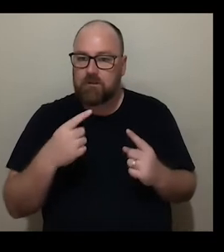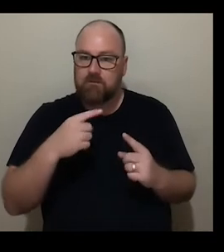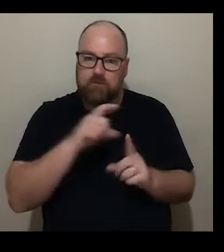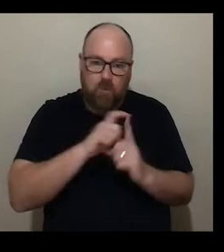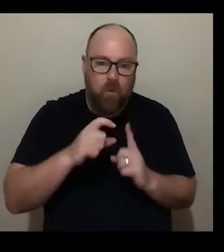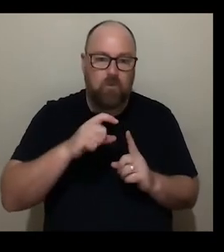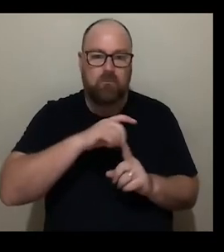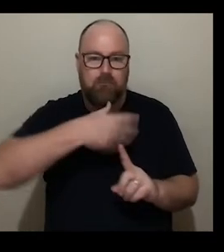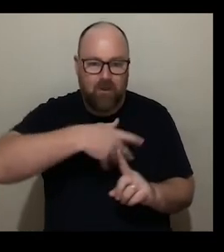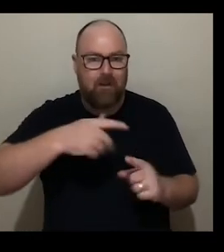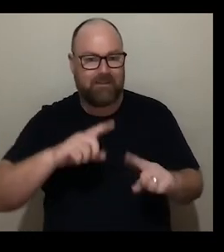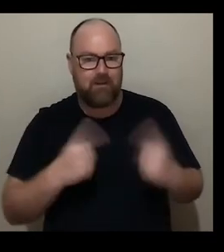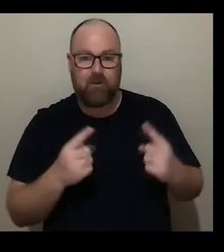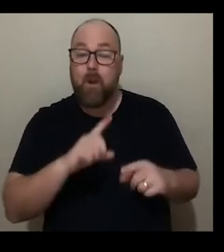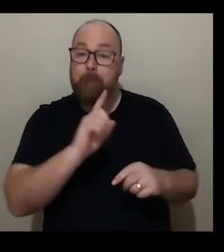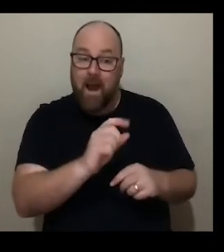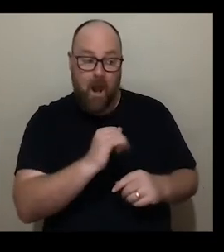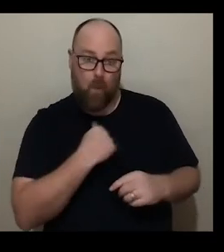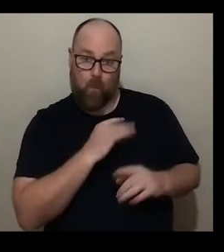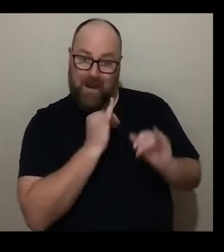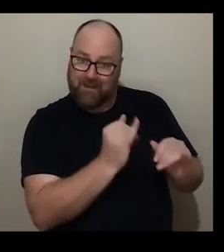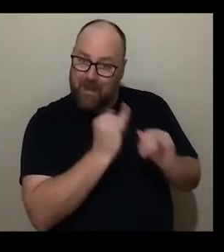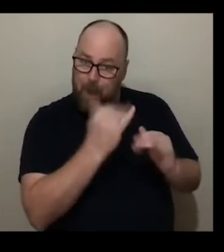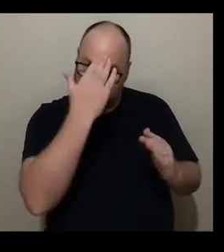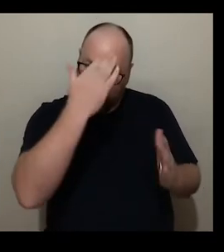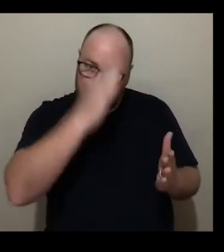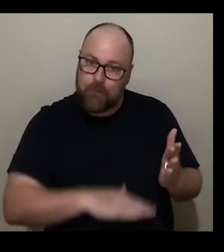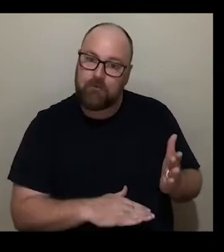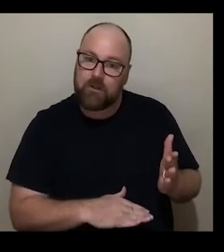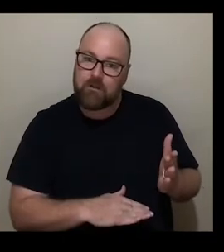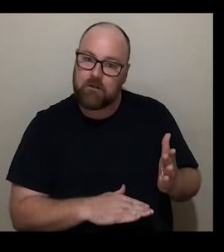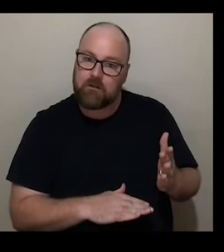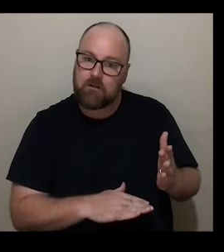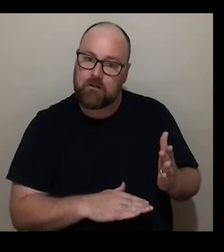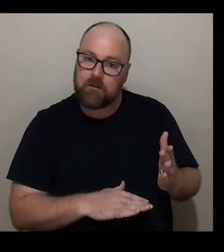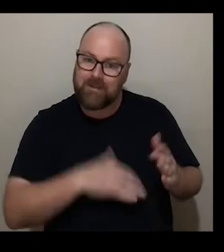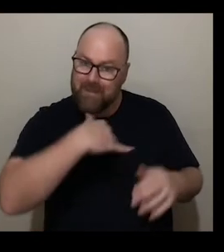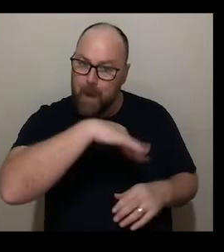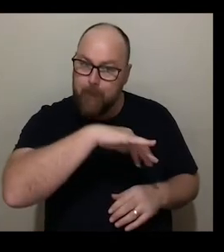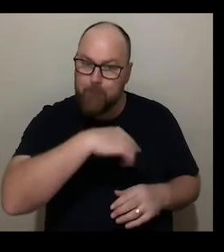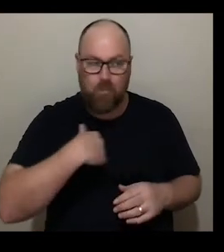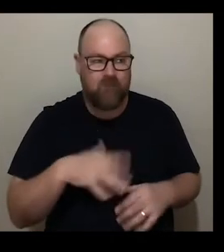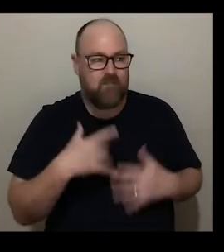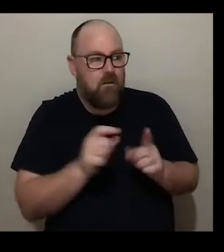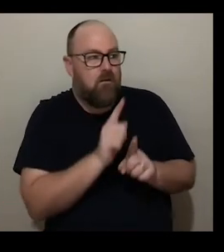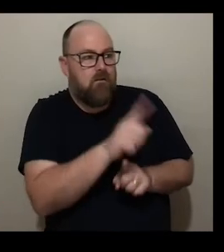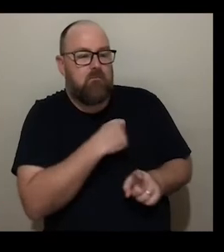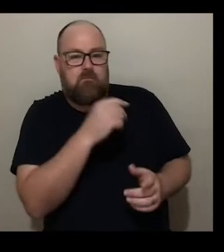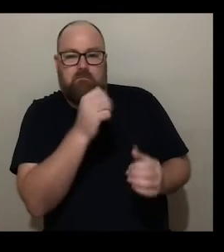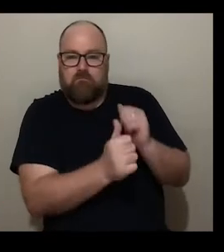just because of our experience we felt really as if we were brothers and sisters together